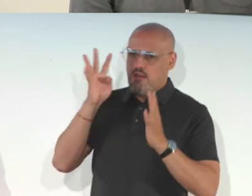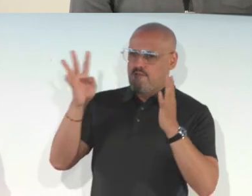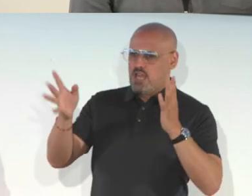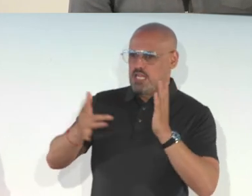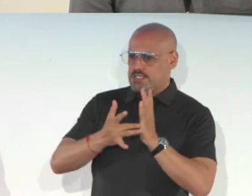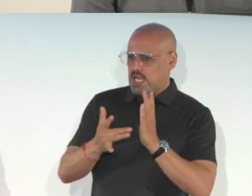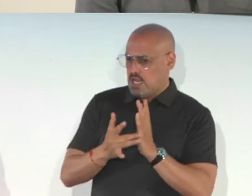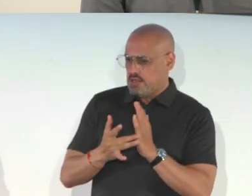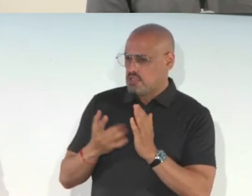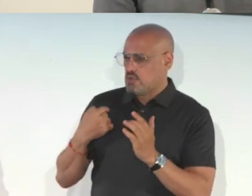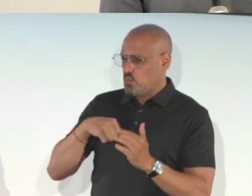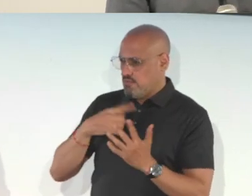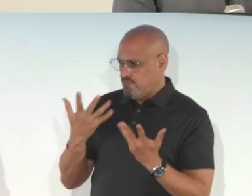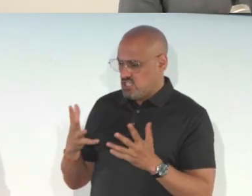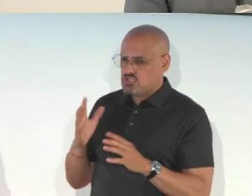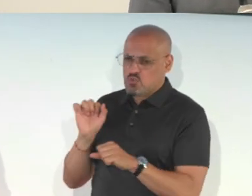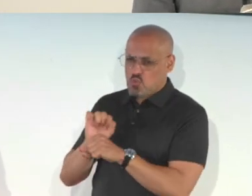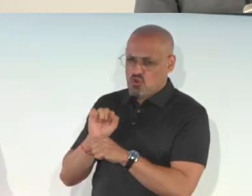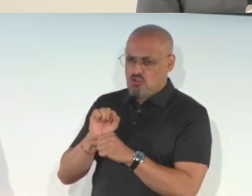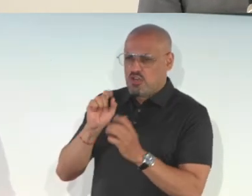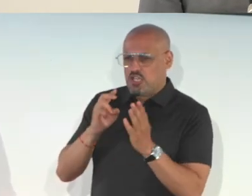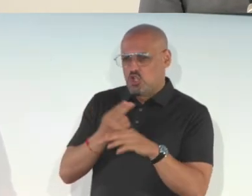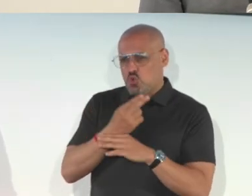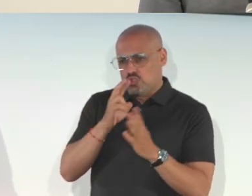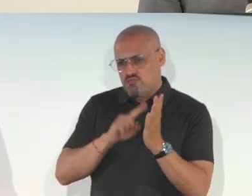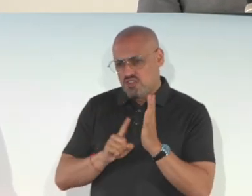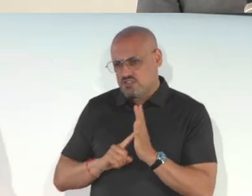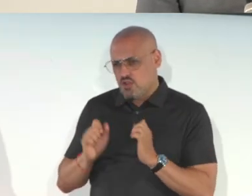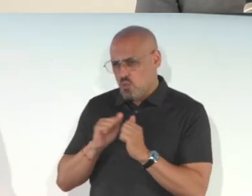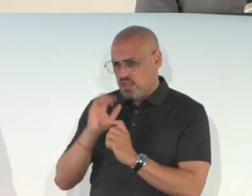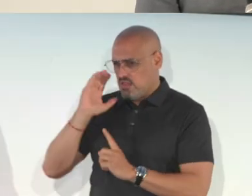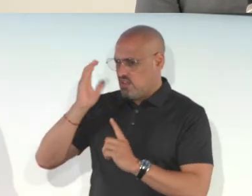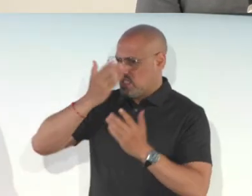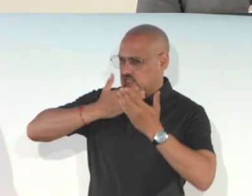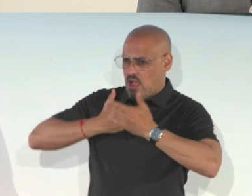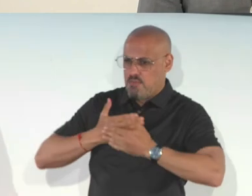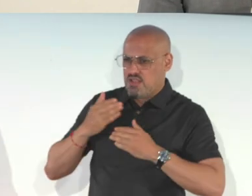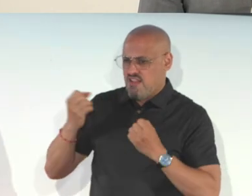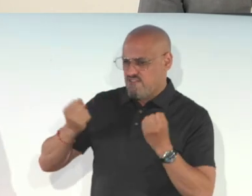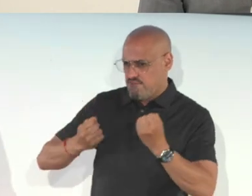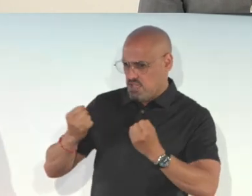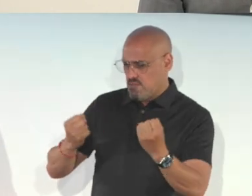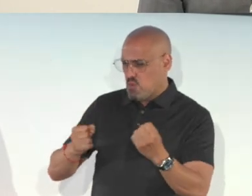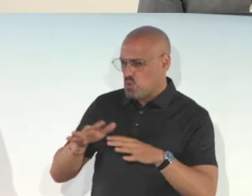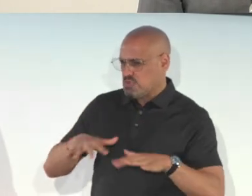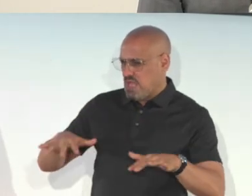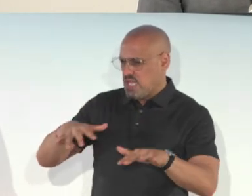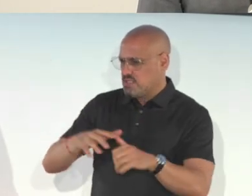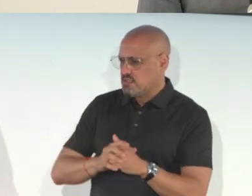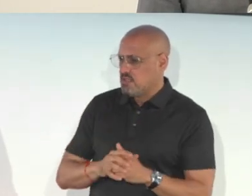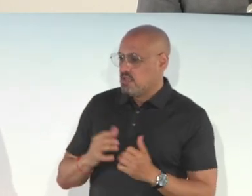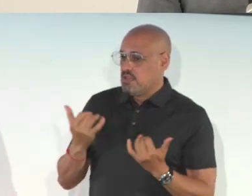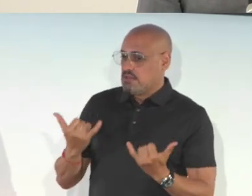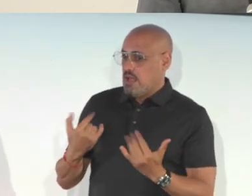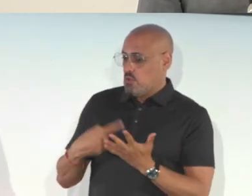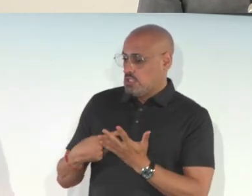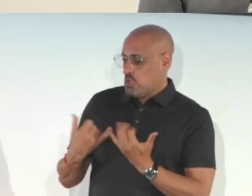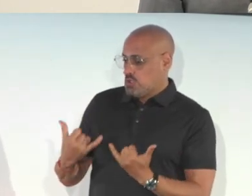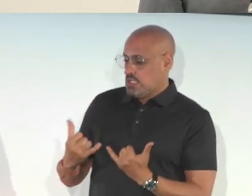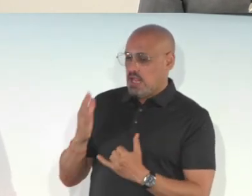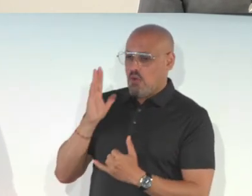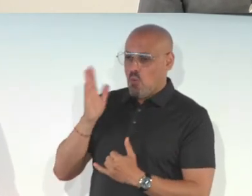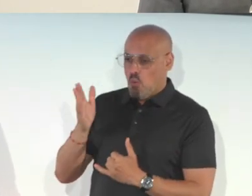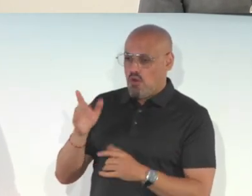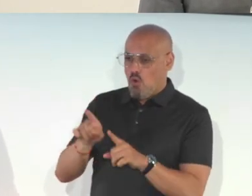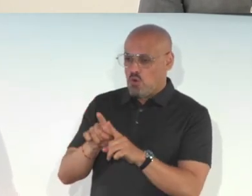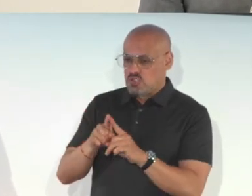We've worked on user research within autonomous vehicle space. And now, with our talk today, we're going to